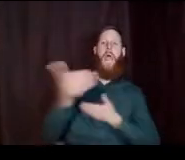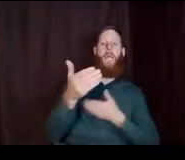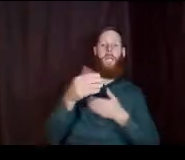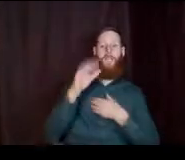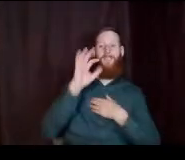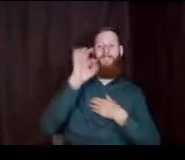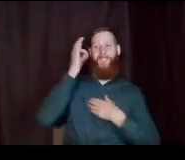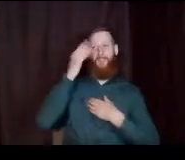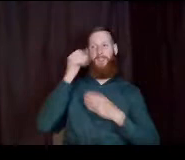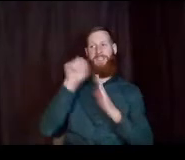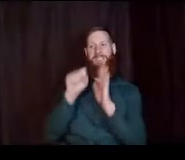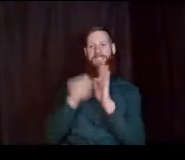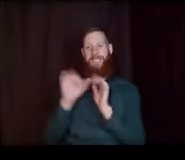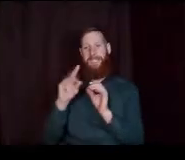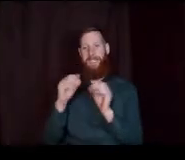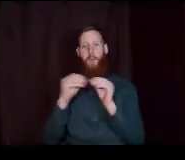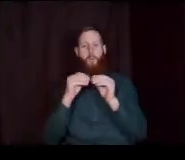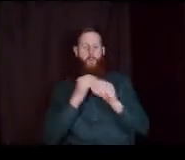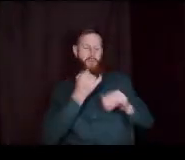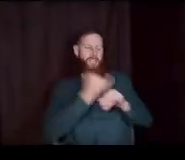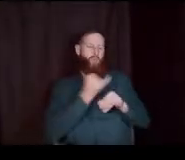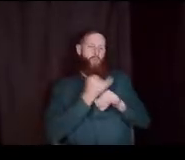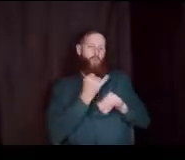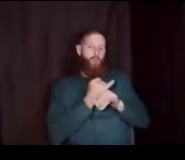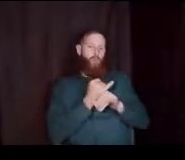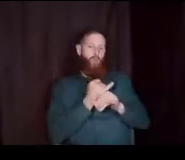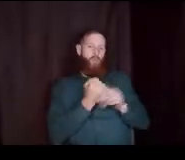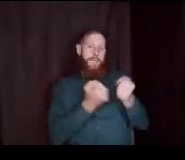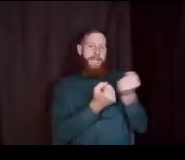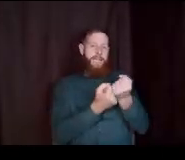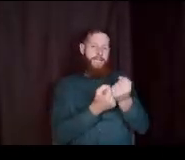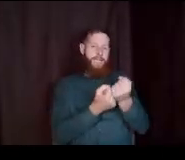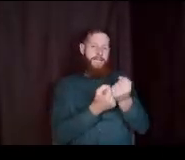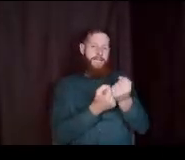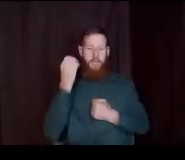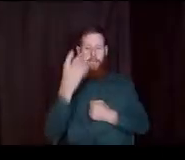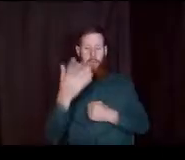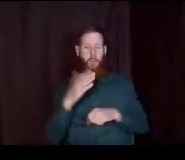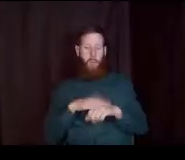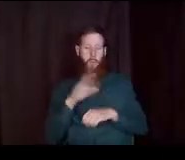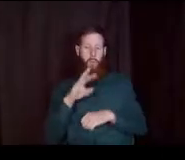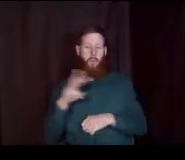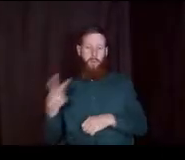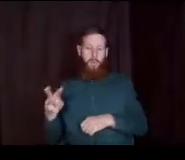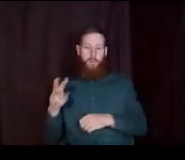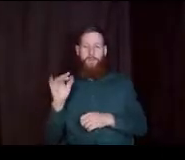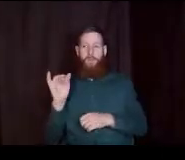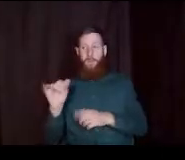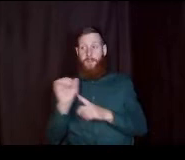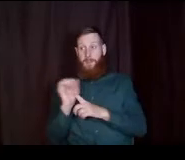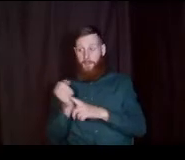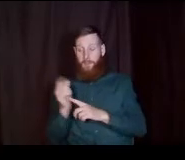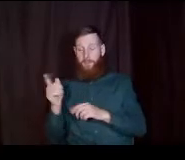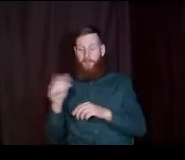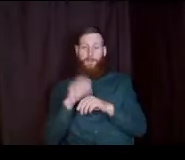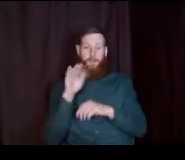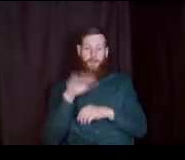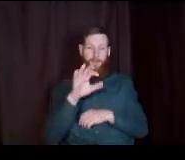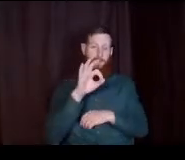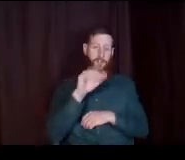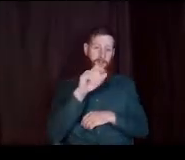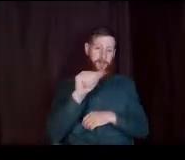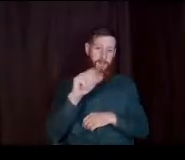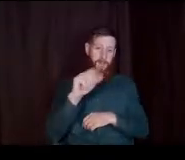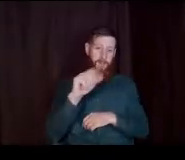so it's more institutional aid. and so they'll let you know on their website. and in that case you would be submitting a FAFSA. or a WAFSA and a